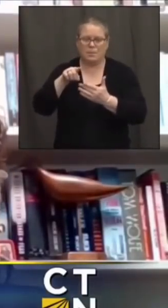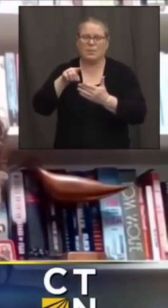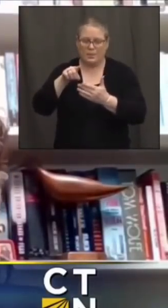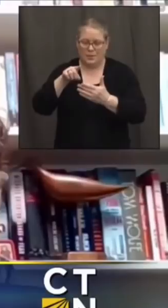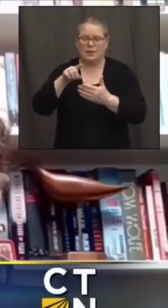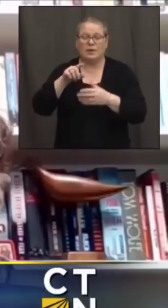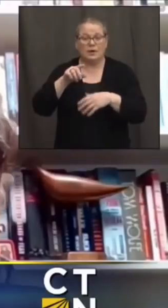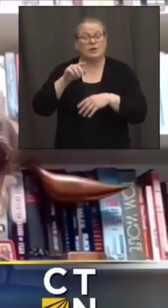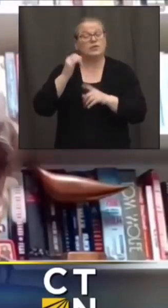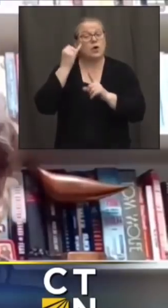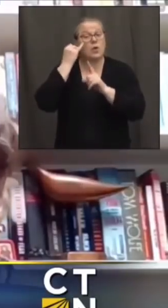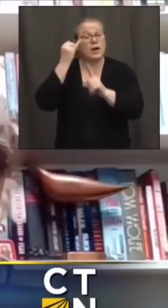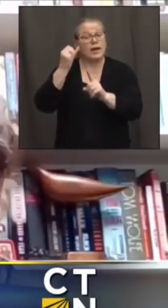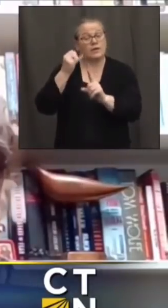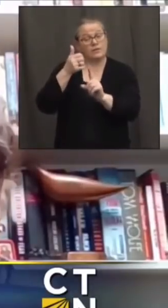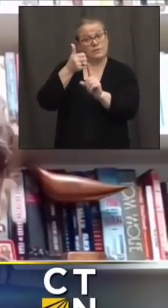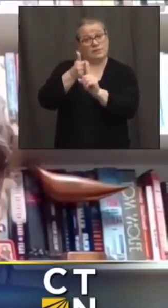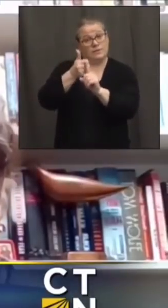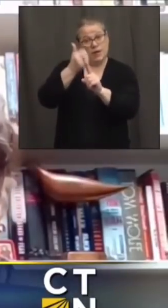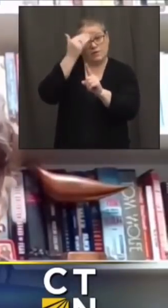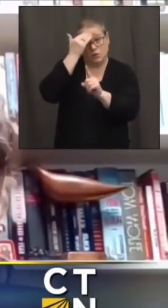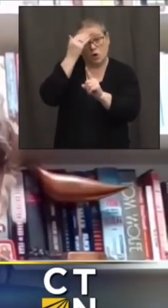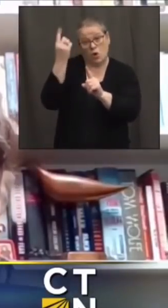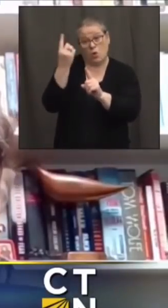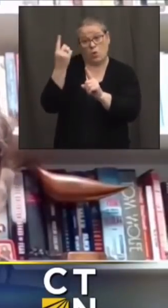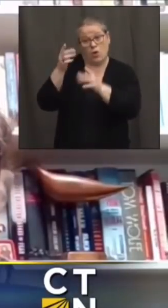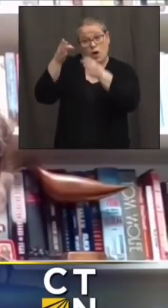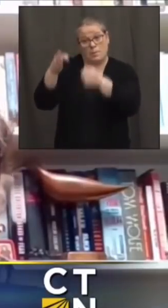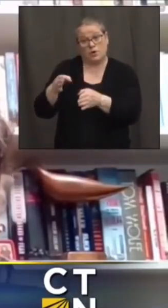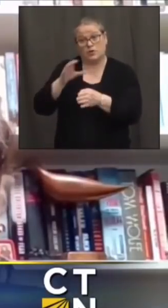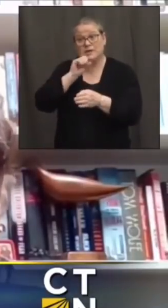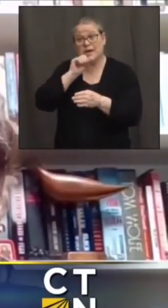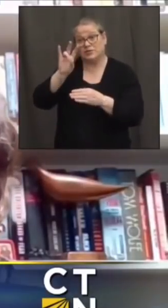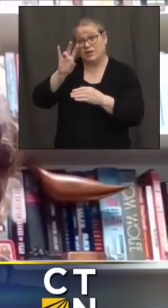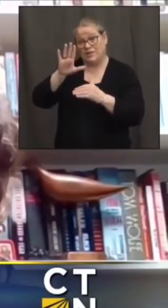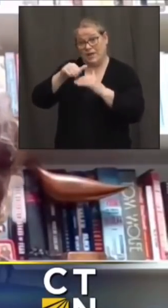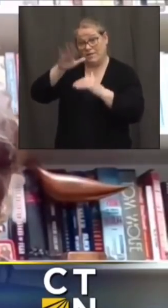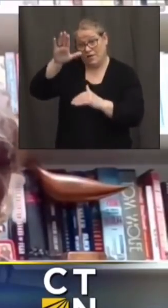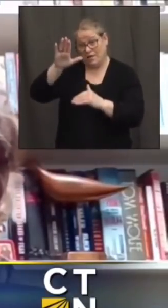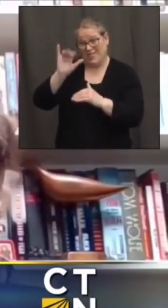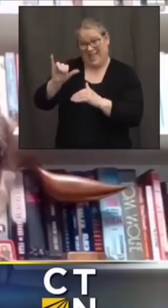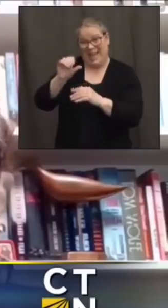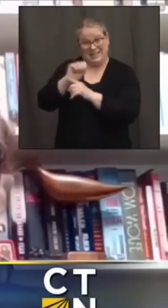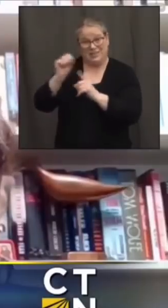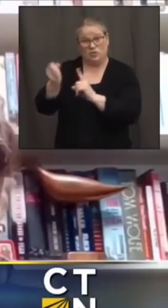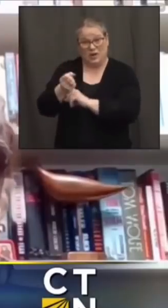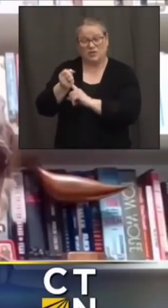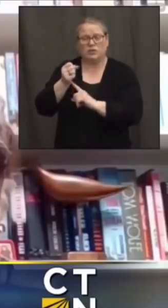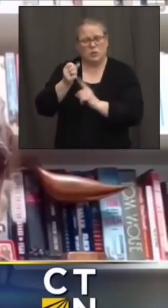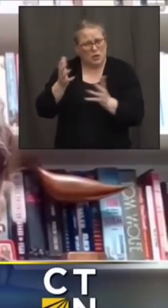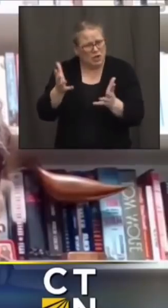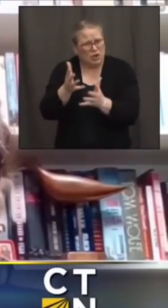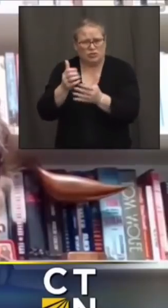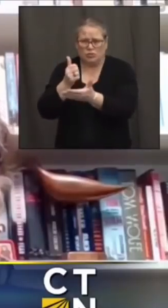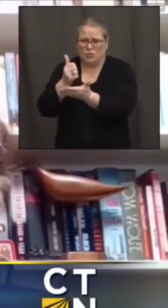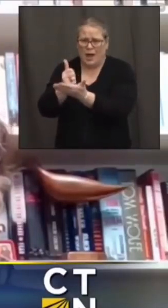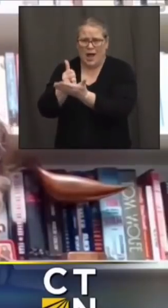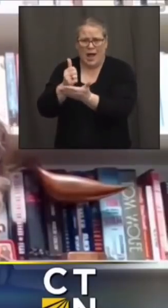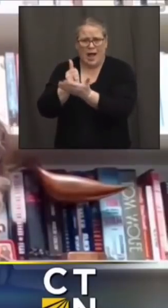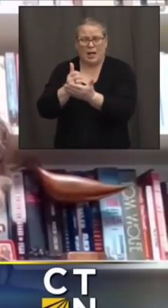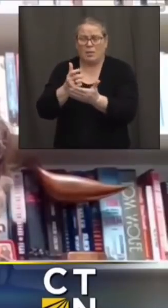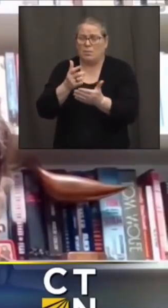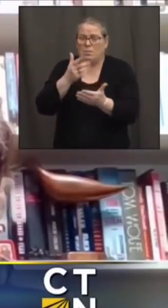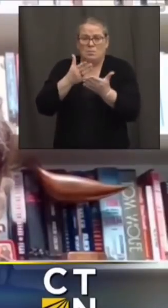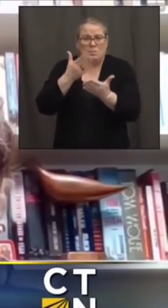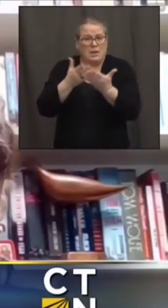somebody who knows a person over 75 that is in those circumstances we encourage you to assist them either by helping them make a phone